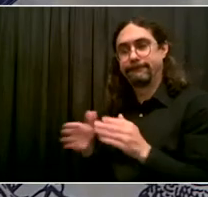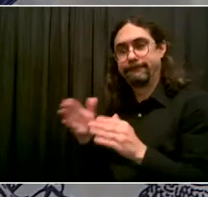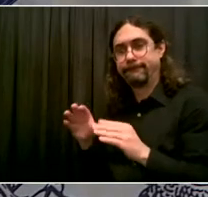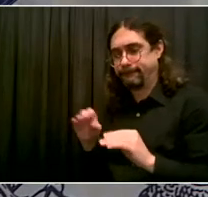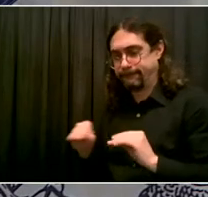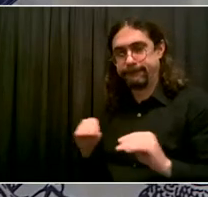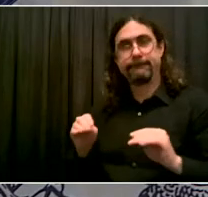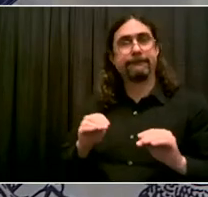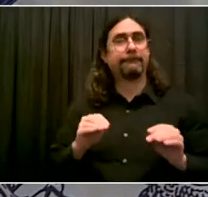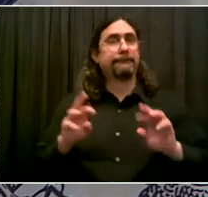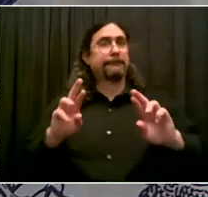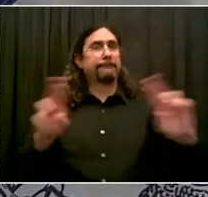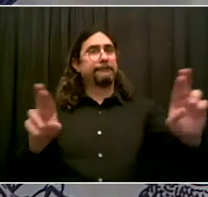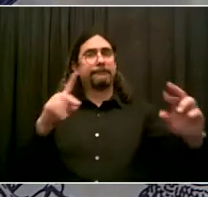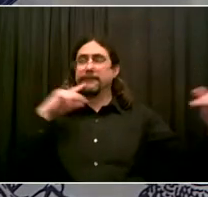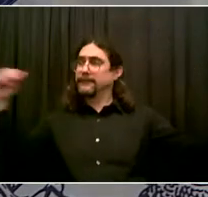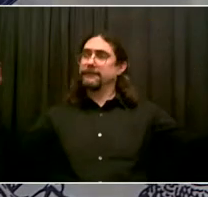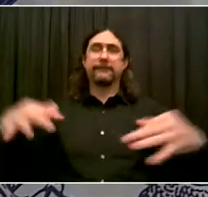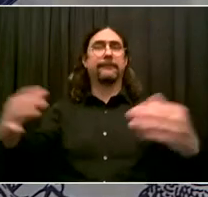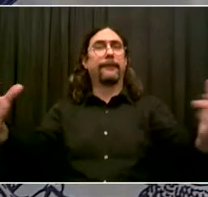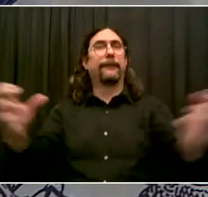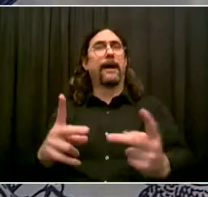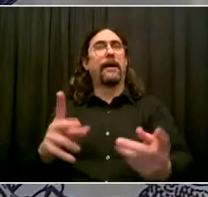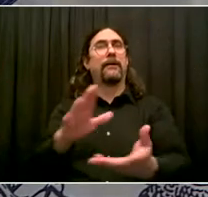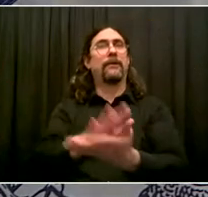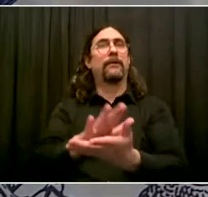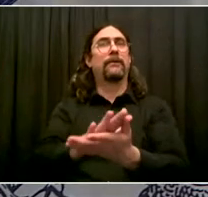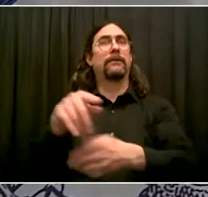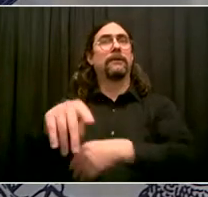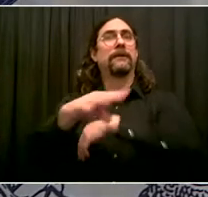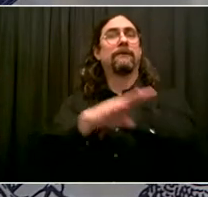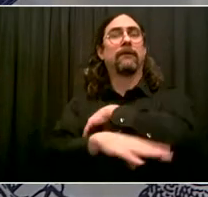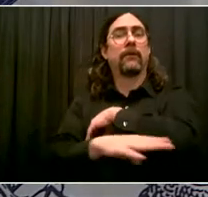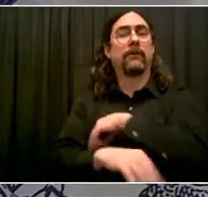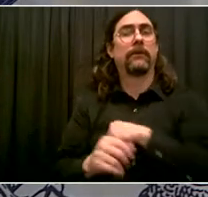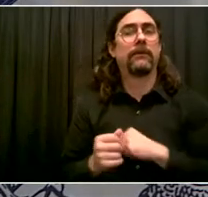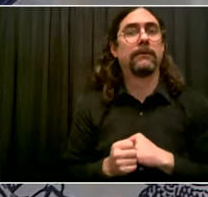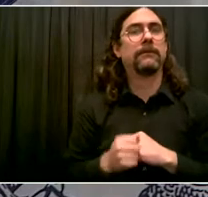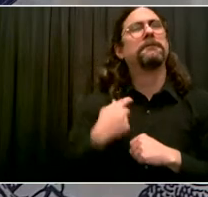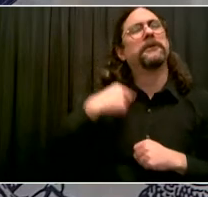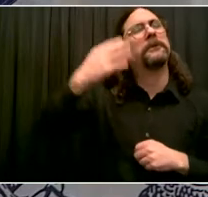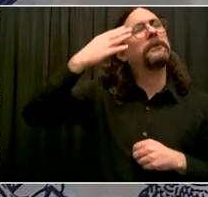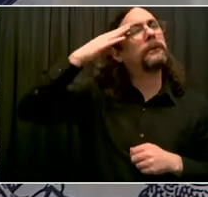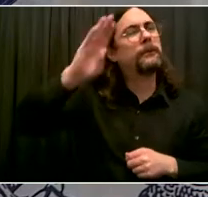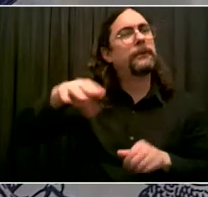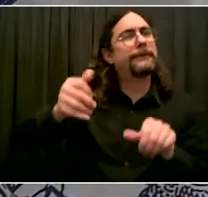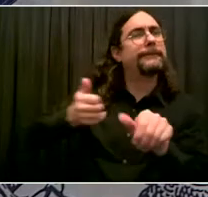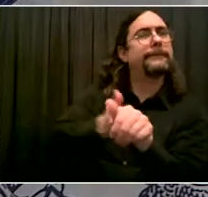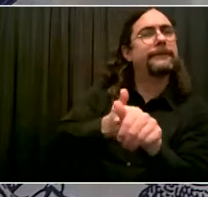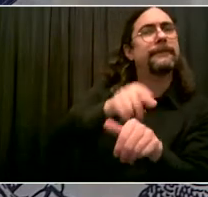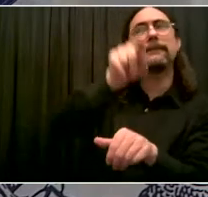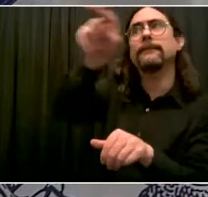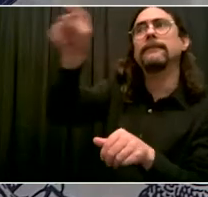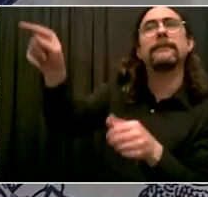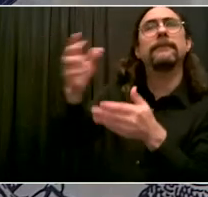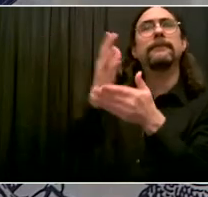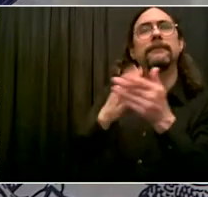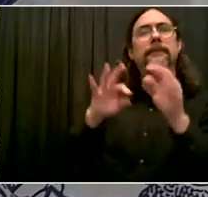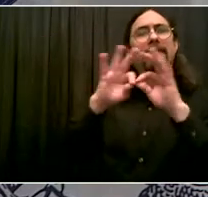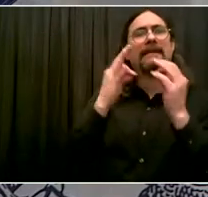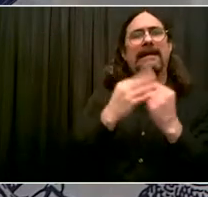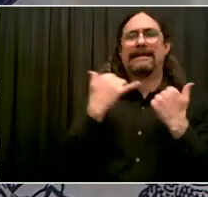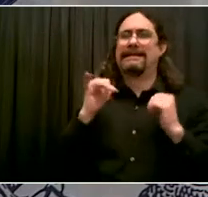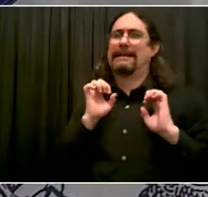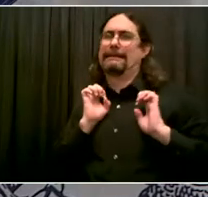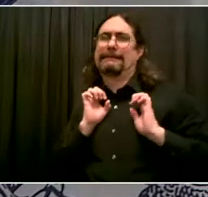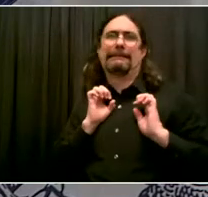yet and we'll have a plan for them as well. But as to the here and now Sophia, we're starting the planning now to be ready for